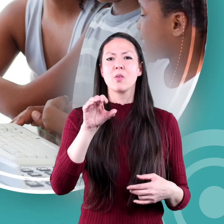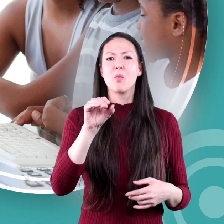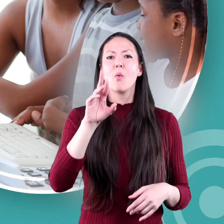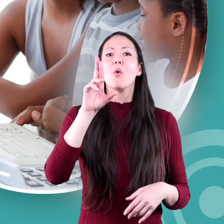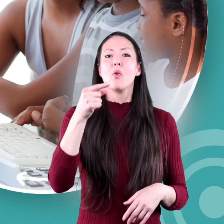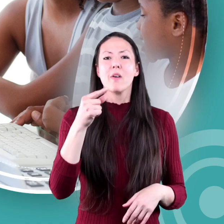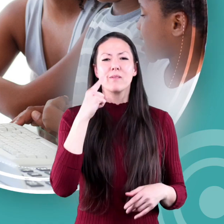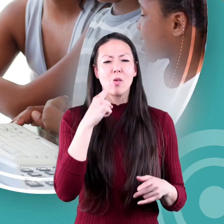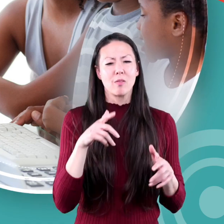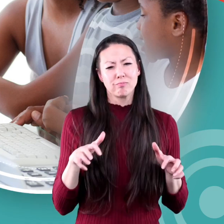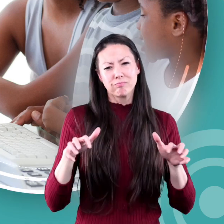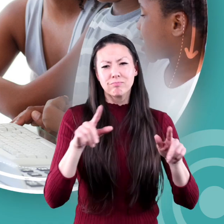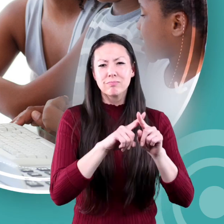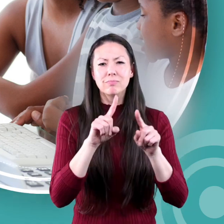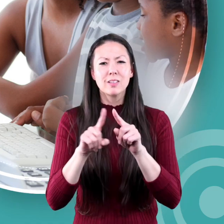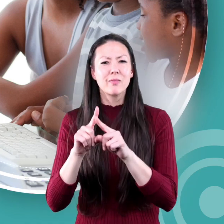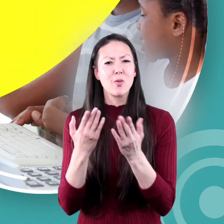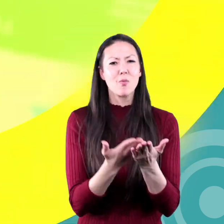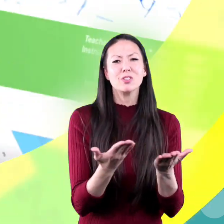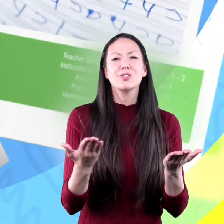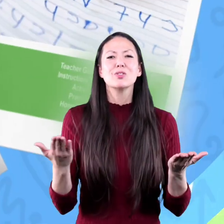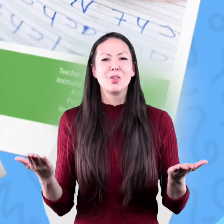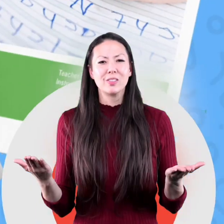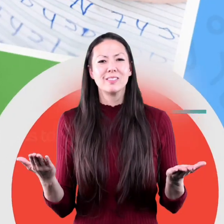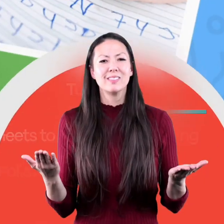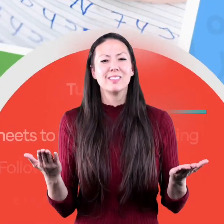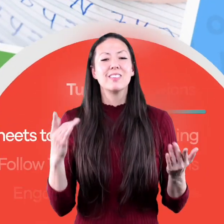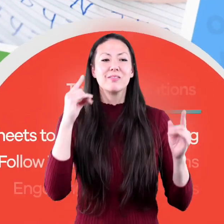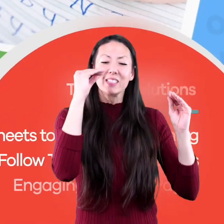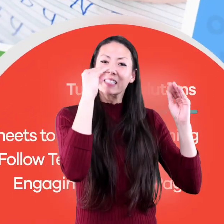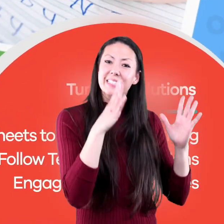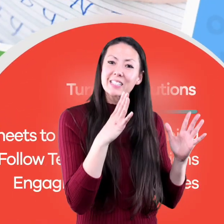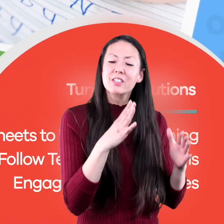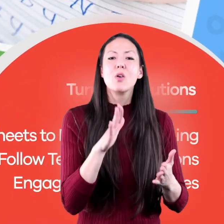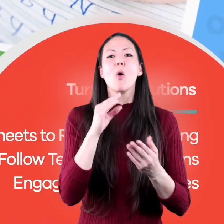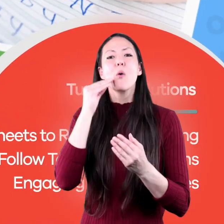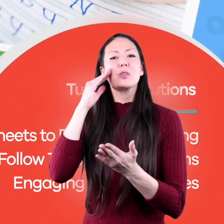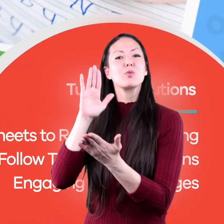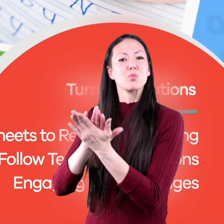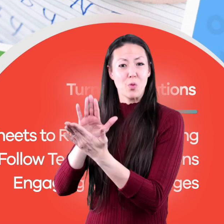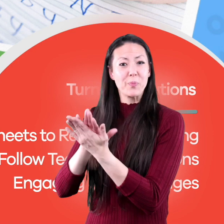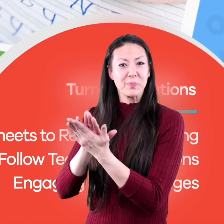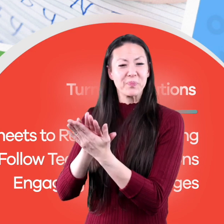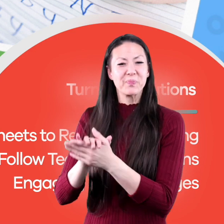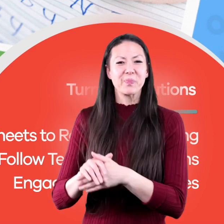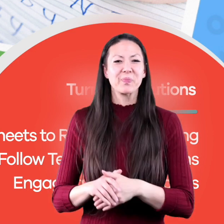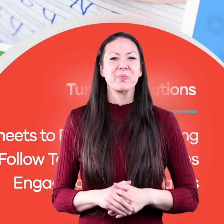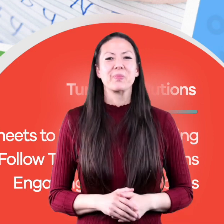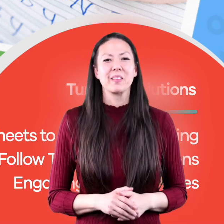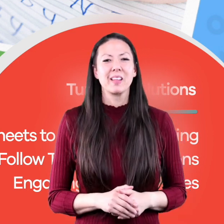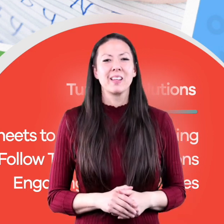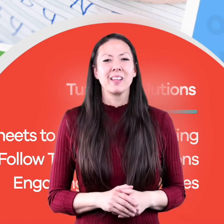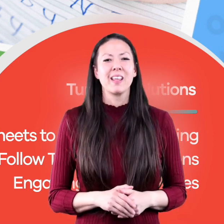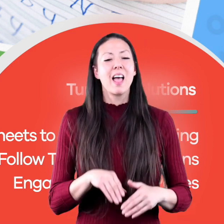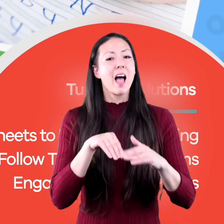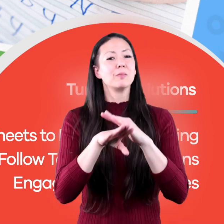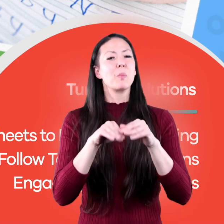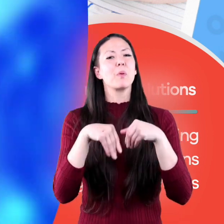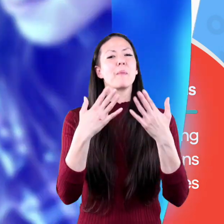for thousands of free resources and turnkey solutions for teachers and homeschoolers.